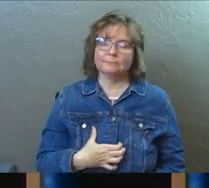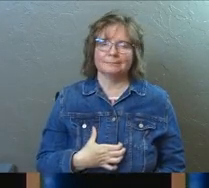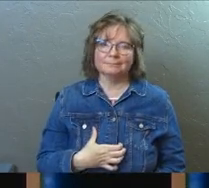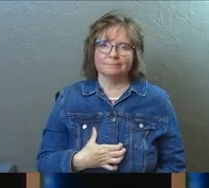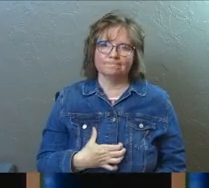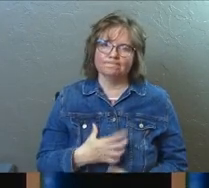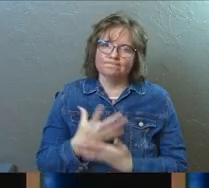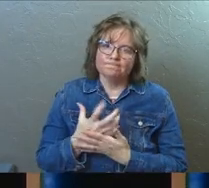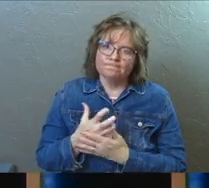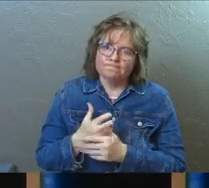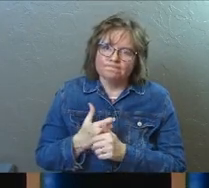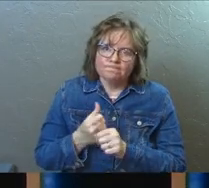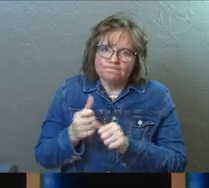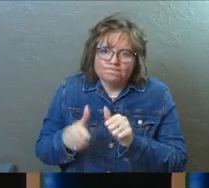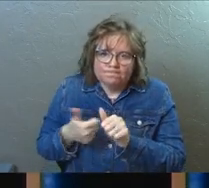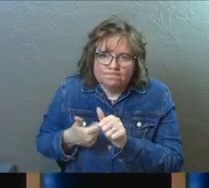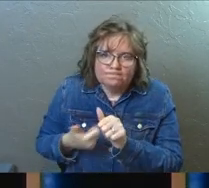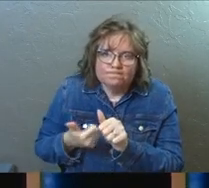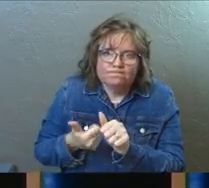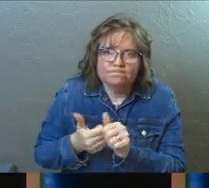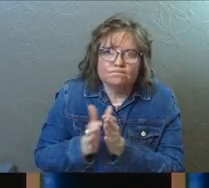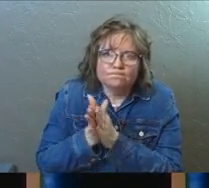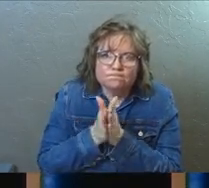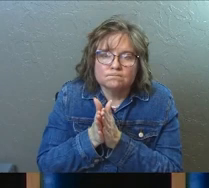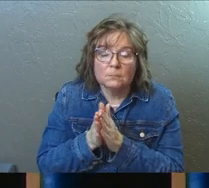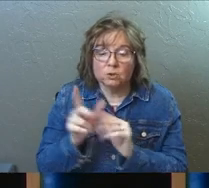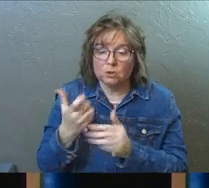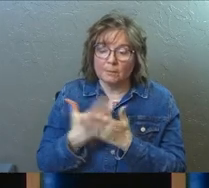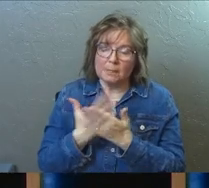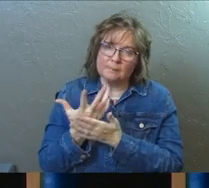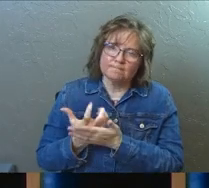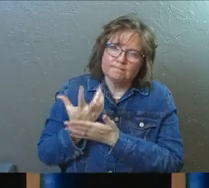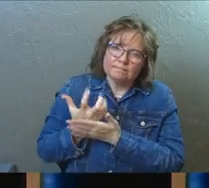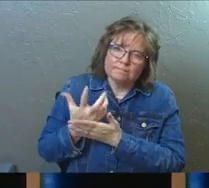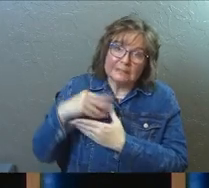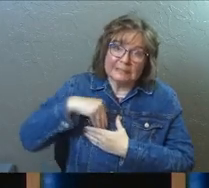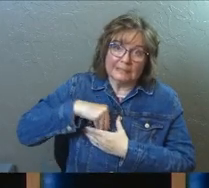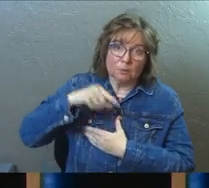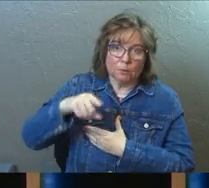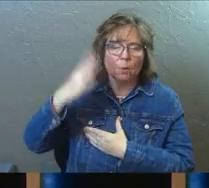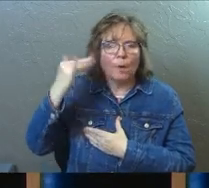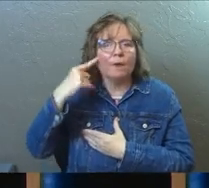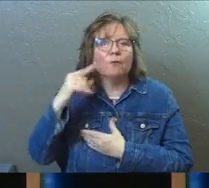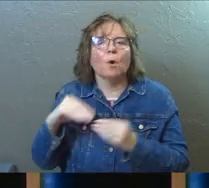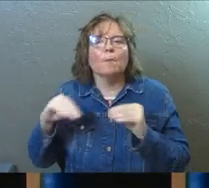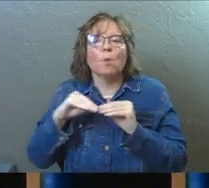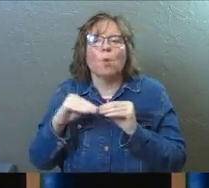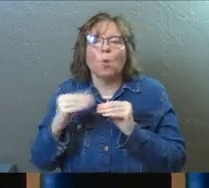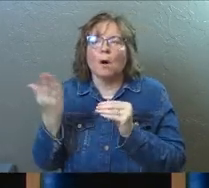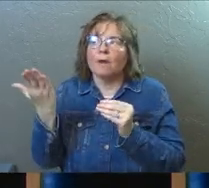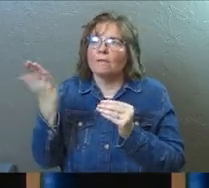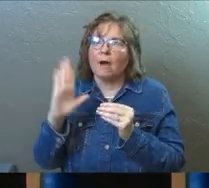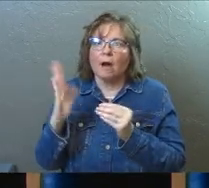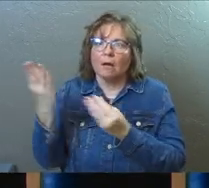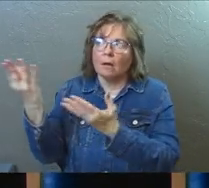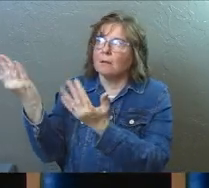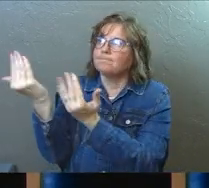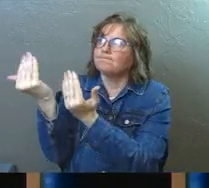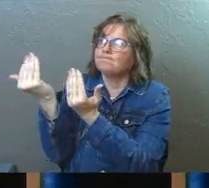says, earnestly desire them. Like there should be such a longing in you. Why? For more of God.